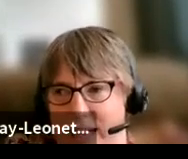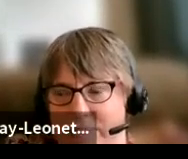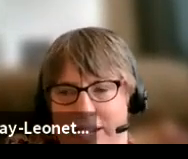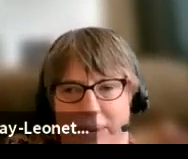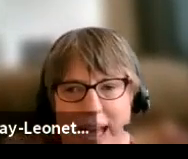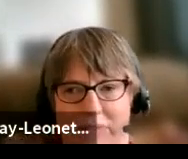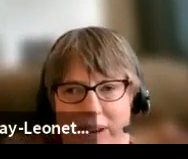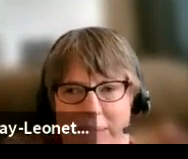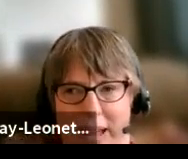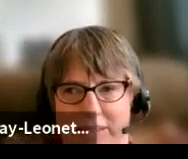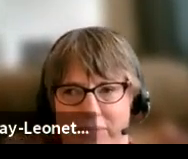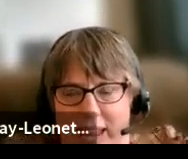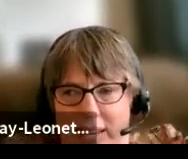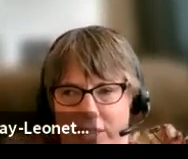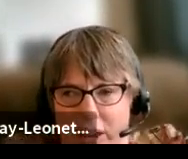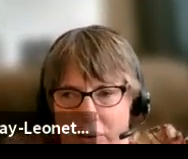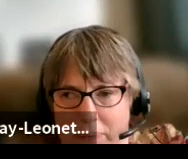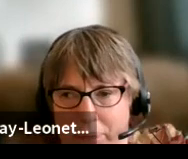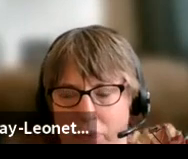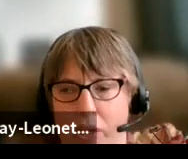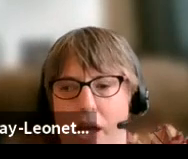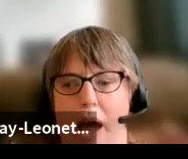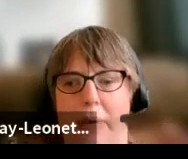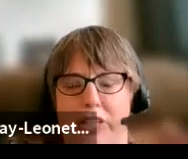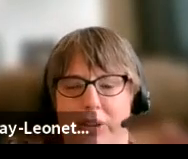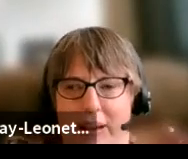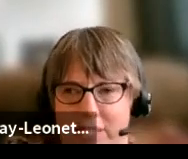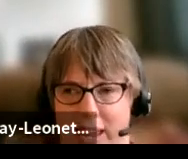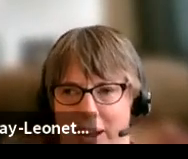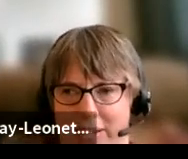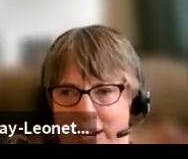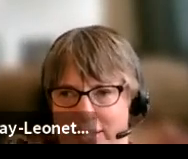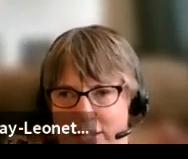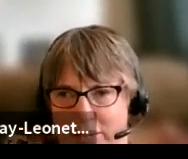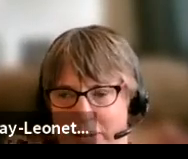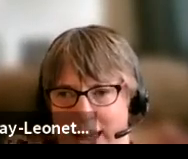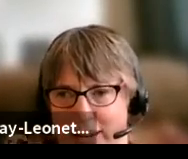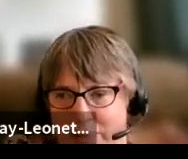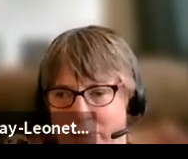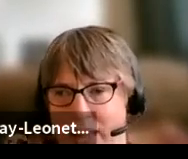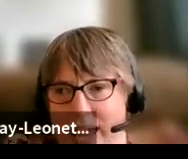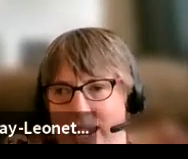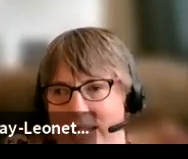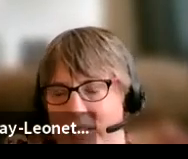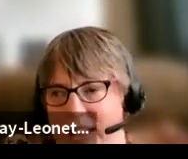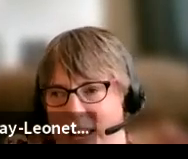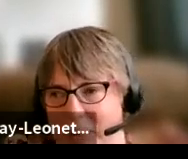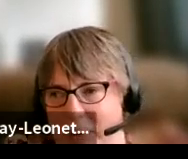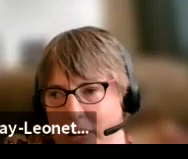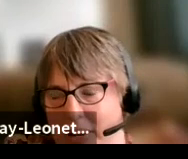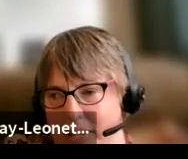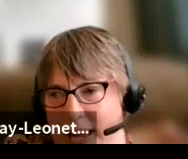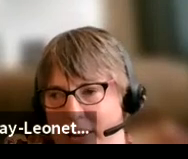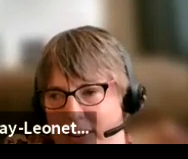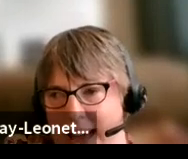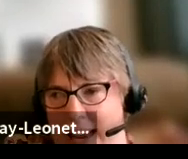one. So that means we have one in Pennsylvania too. We do have a statewide transition plan. It is available.